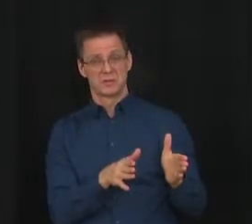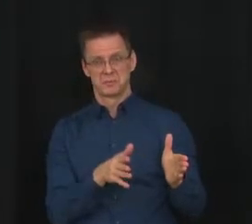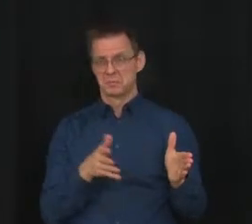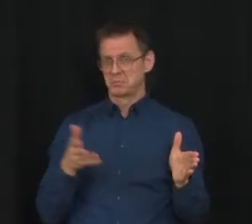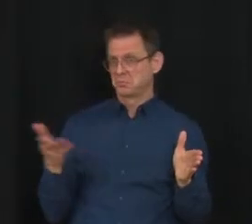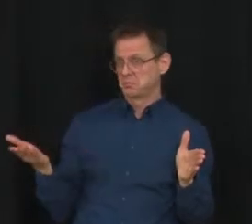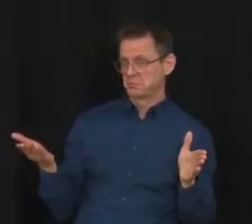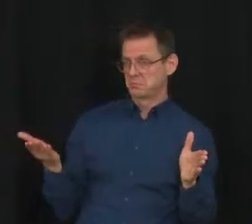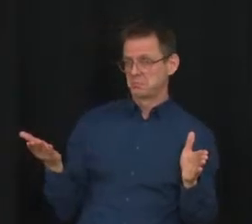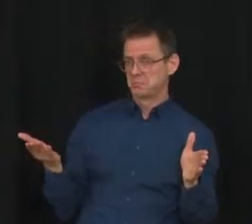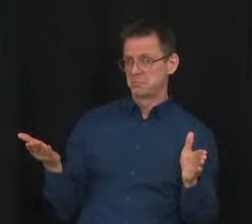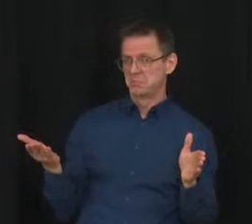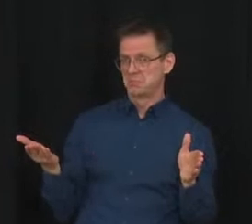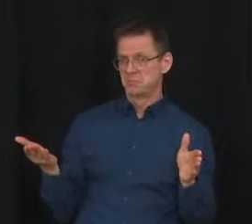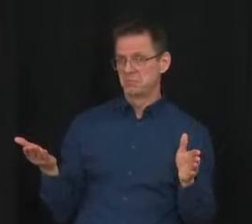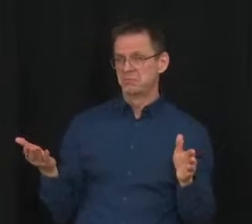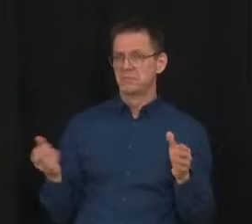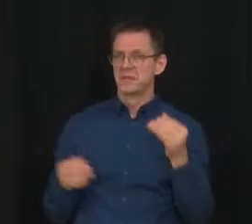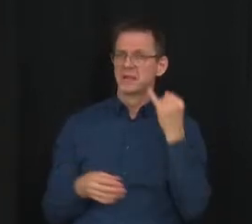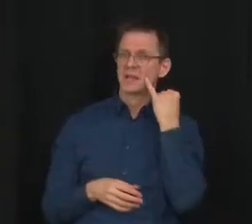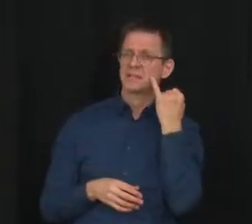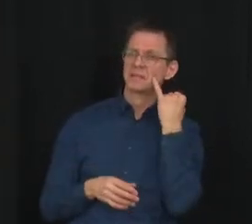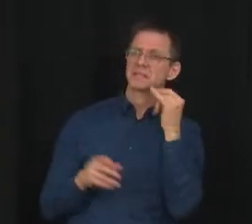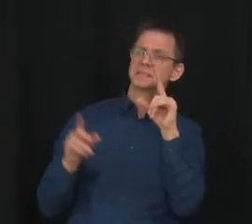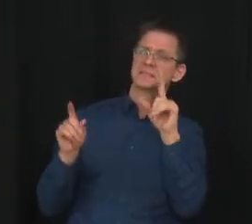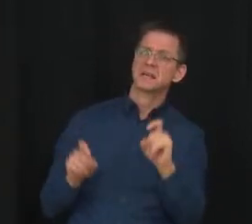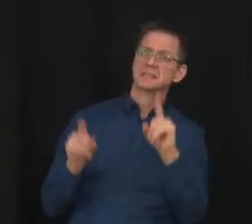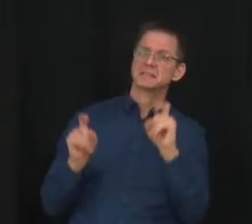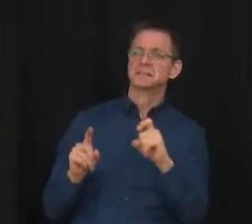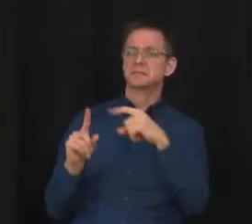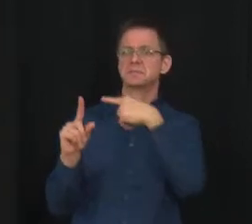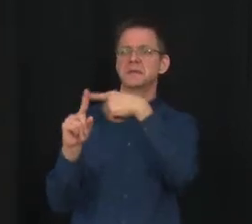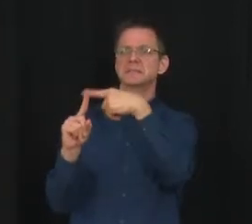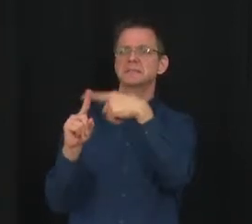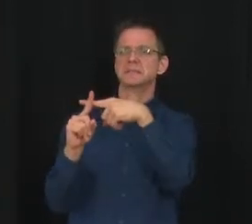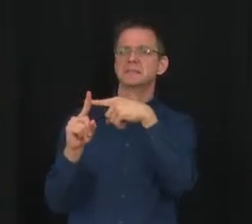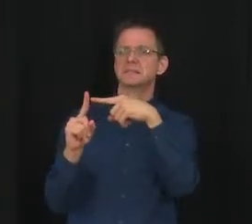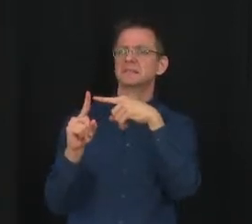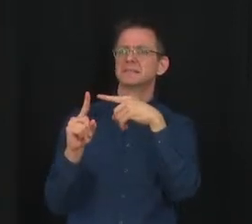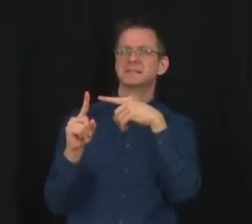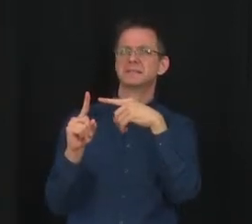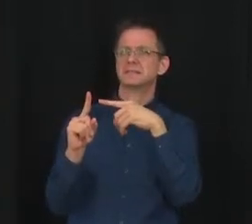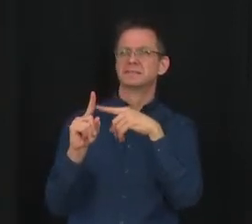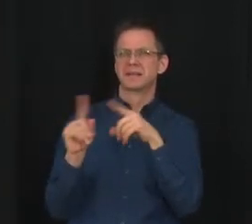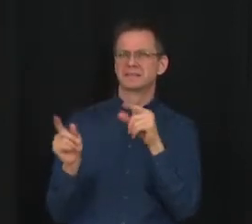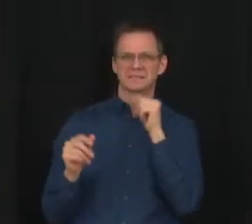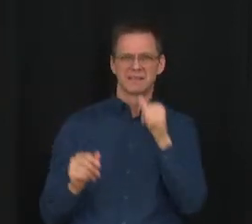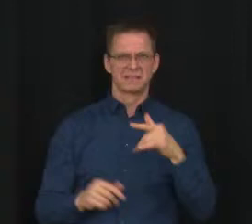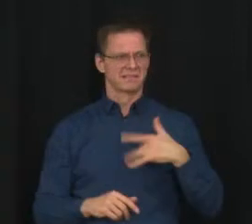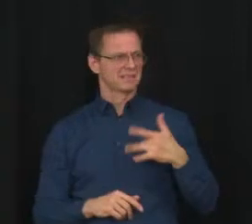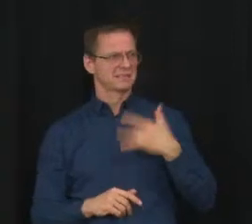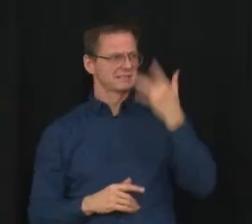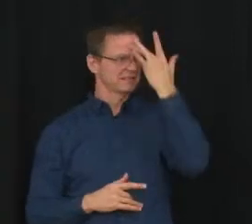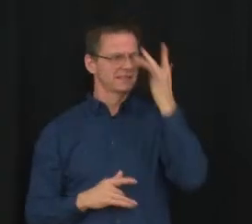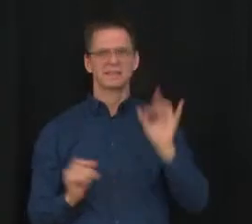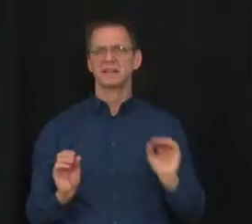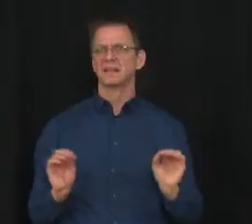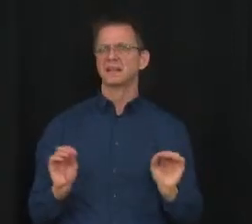have a positive test but are asymptomatic and not showing any signs? Is that under consideration to keep the schools open?